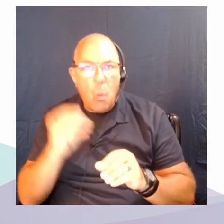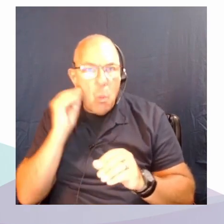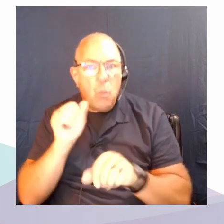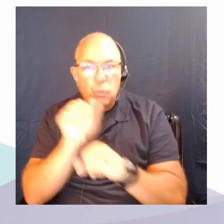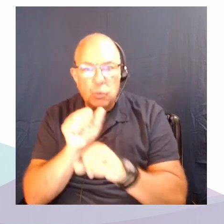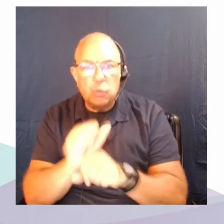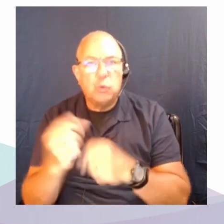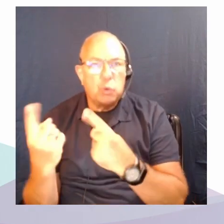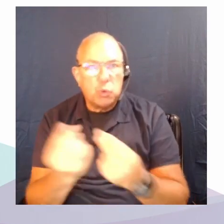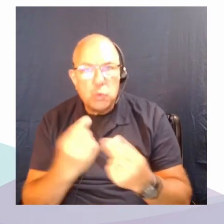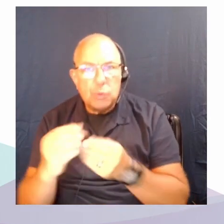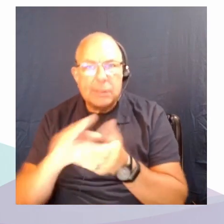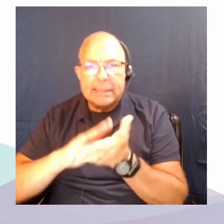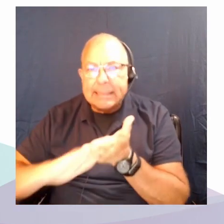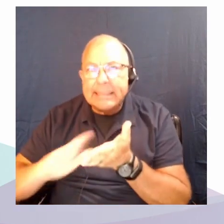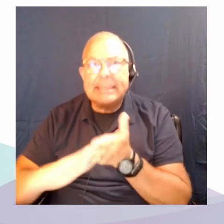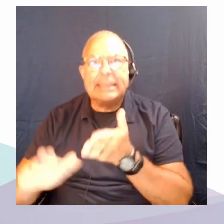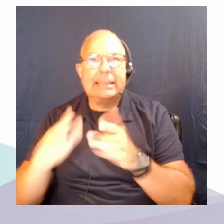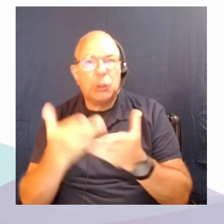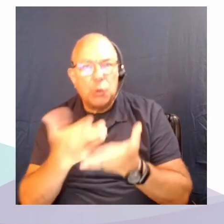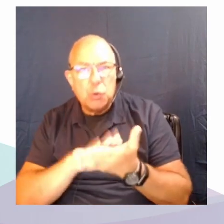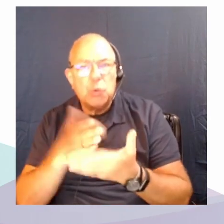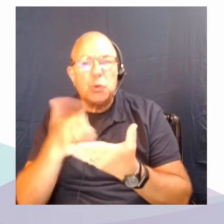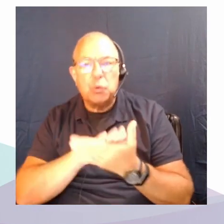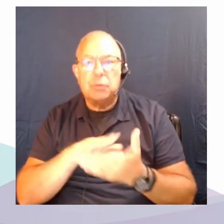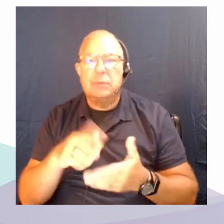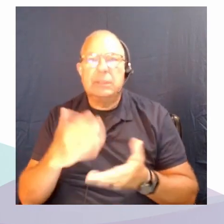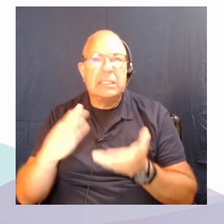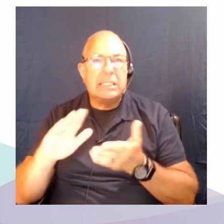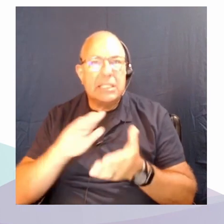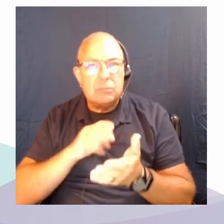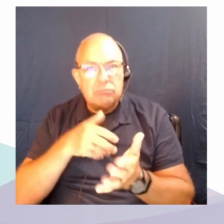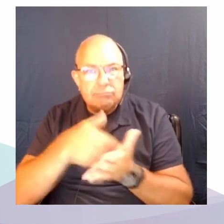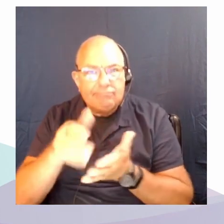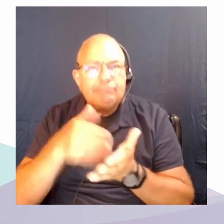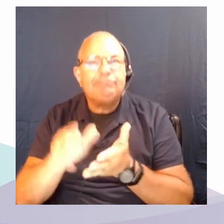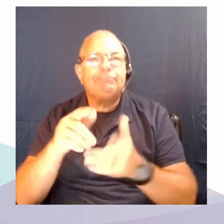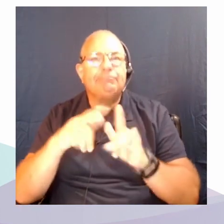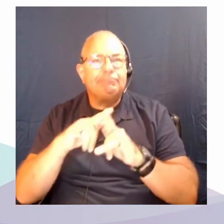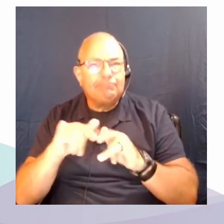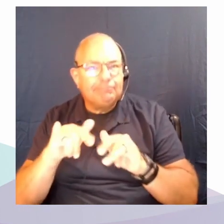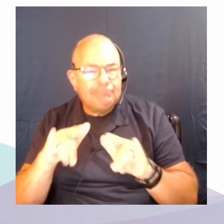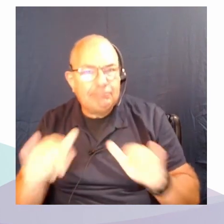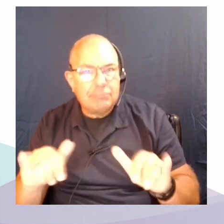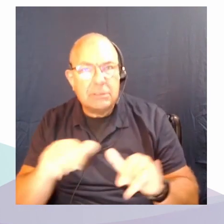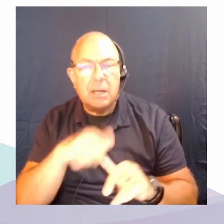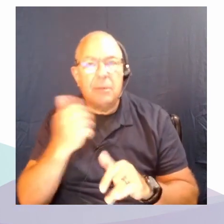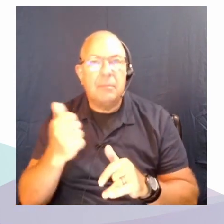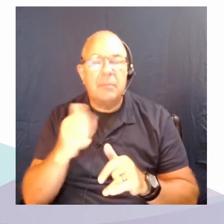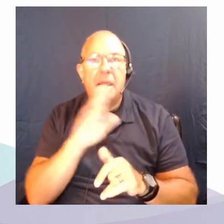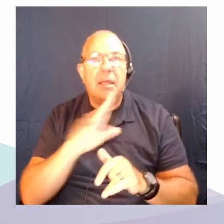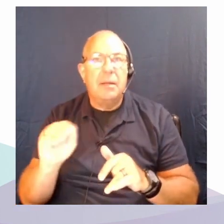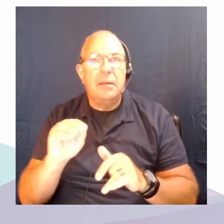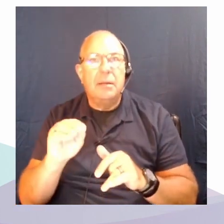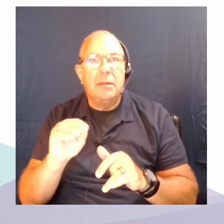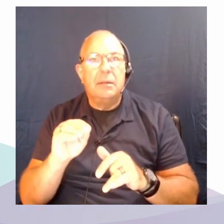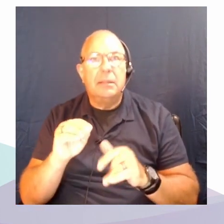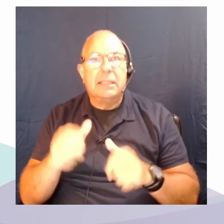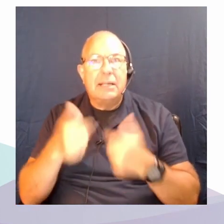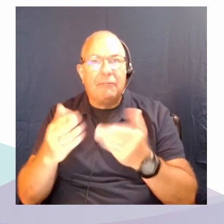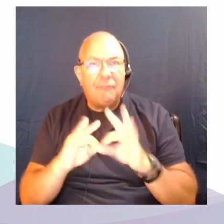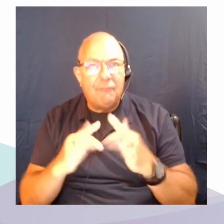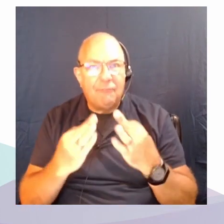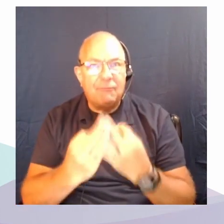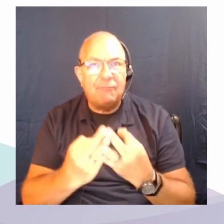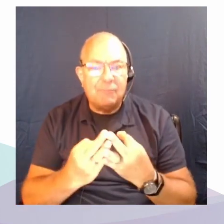that could have been socioculturally developed collectively or in other ways, and relieved families of so much reproductive work.